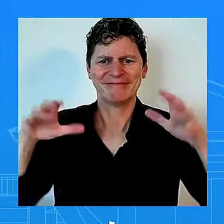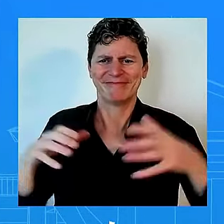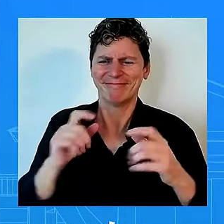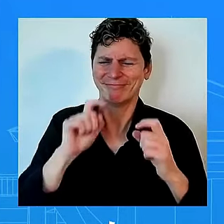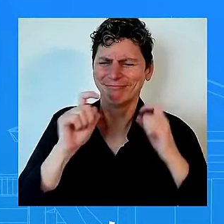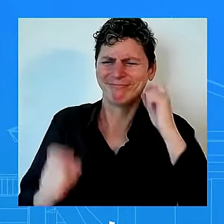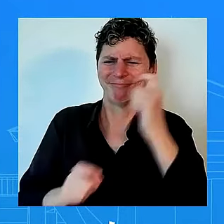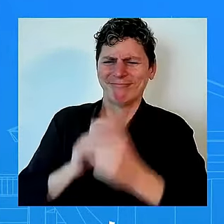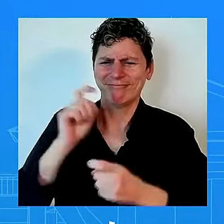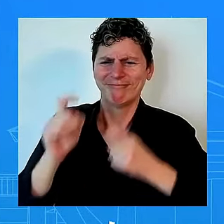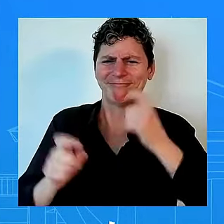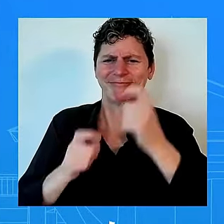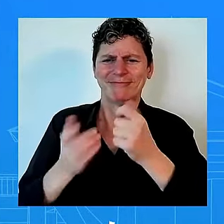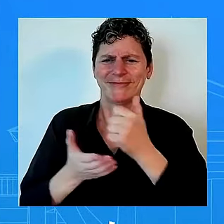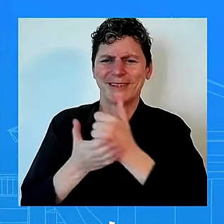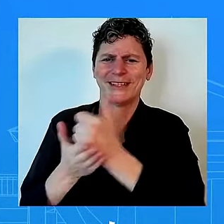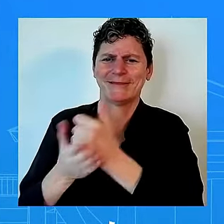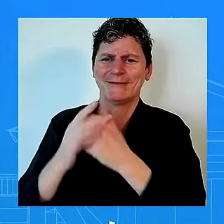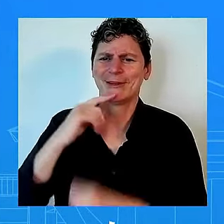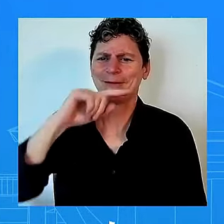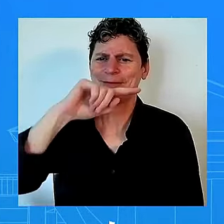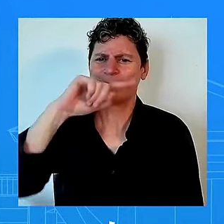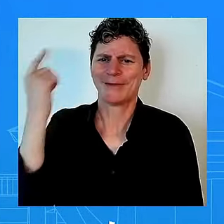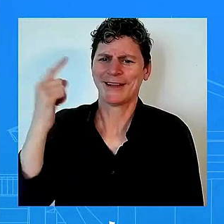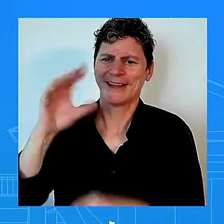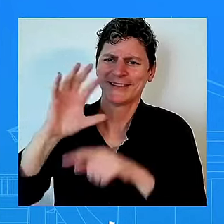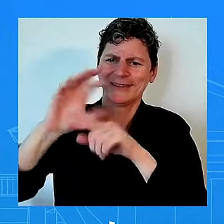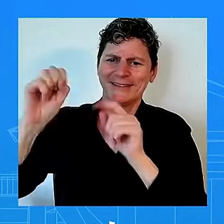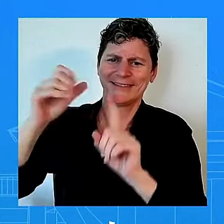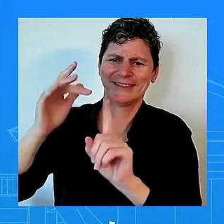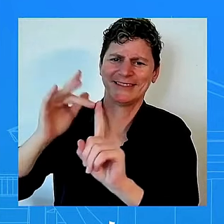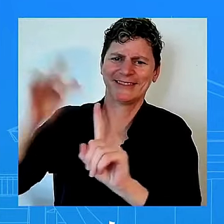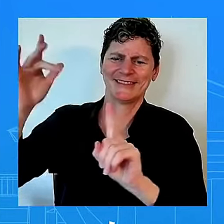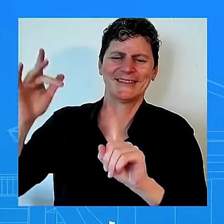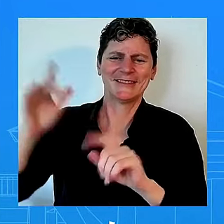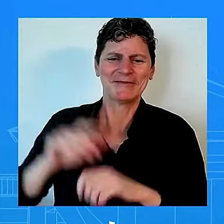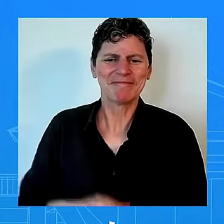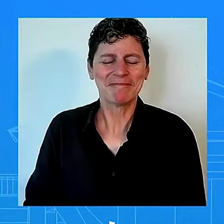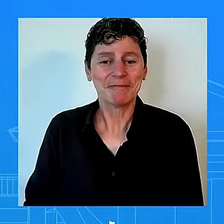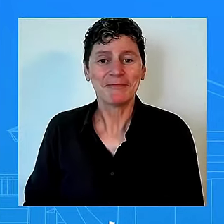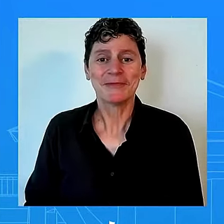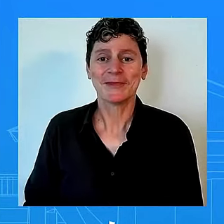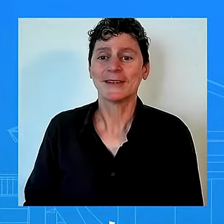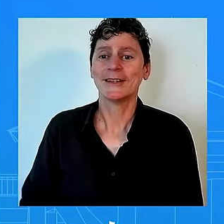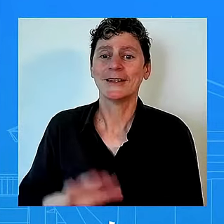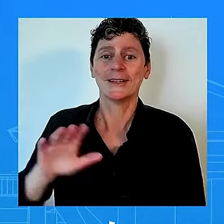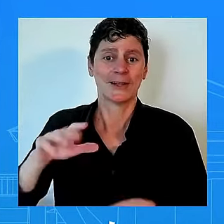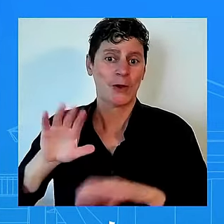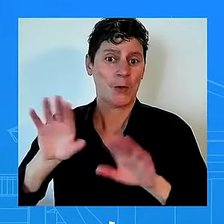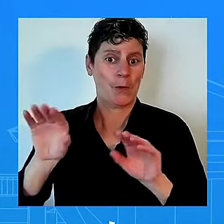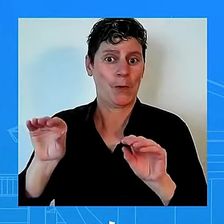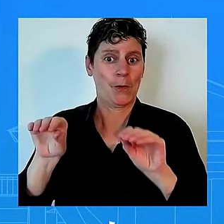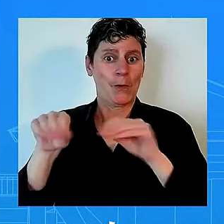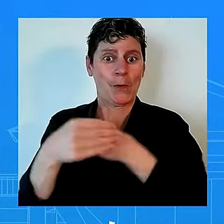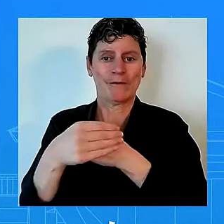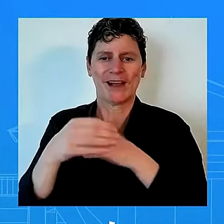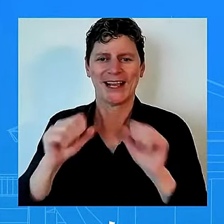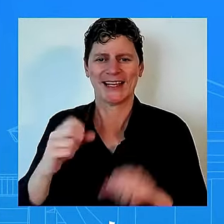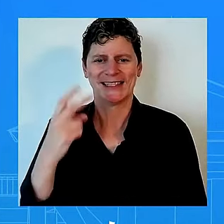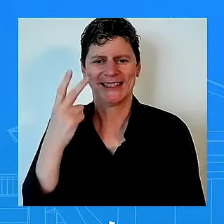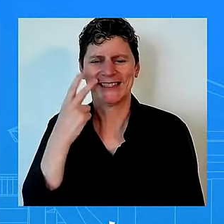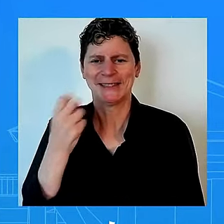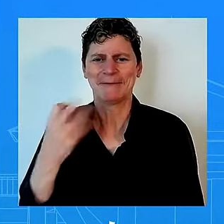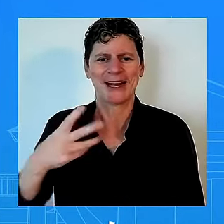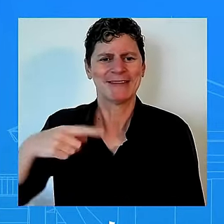for the black community including achieving the lowest black unemployment rate on record nominating justice contagi